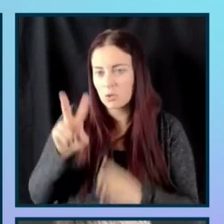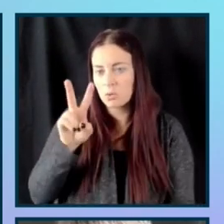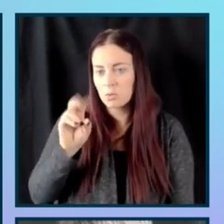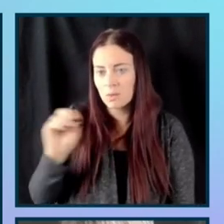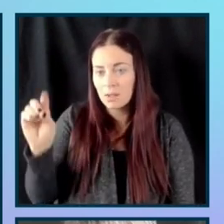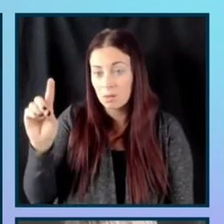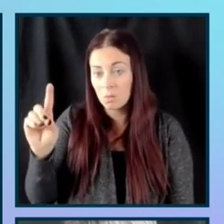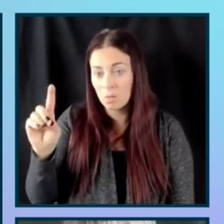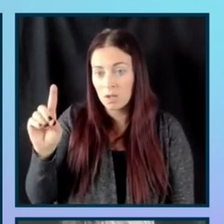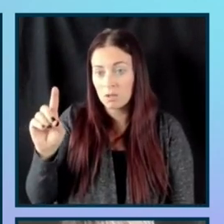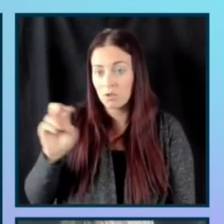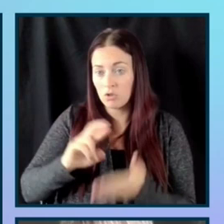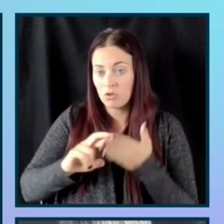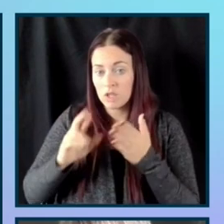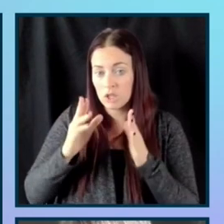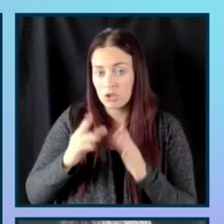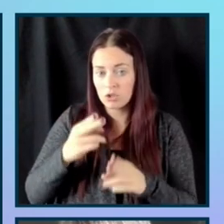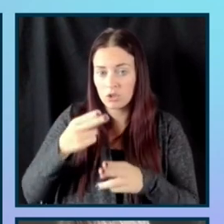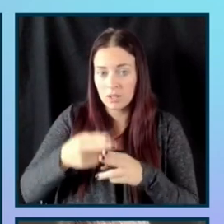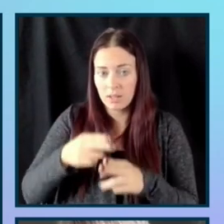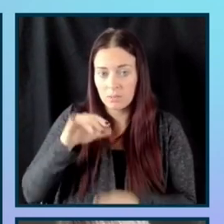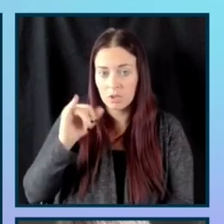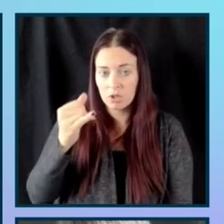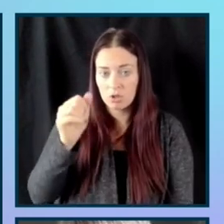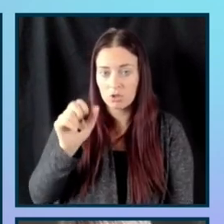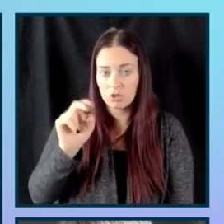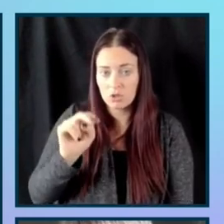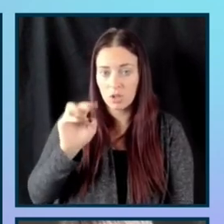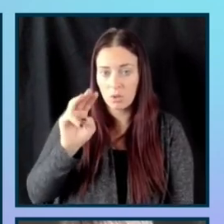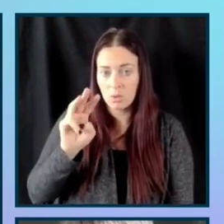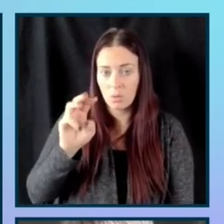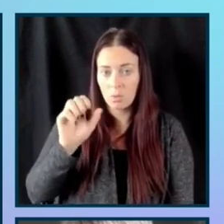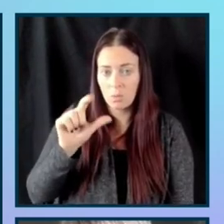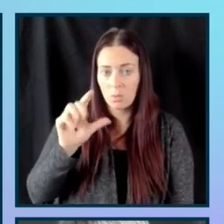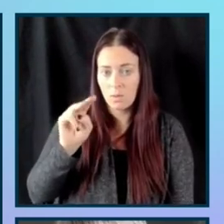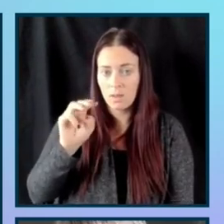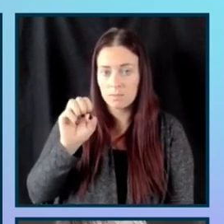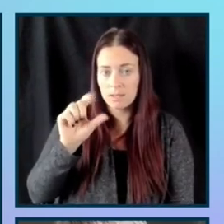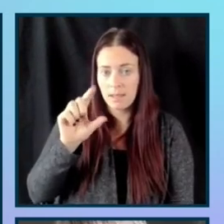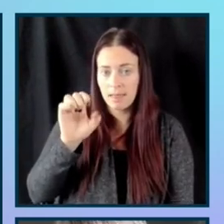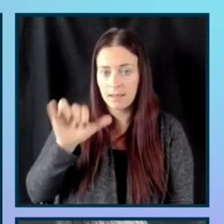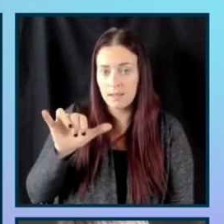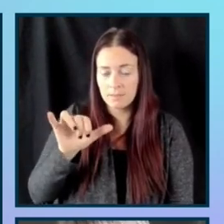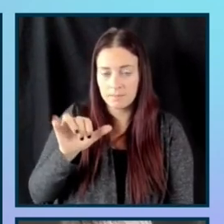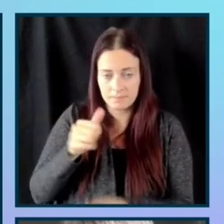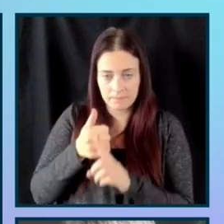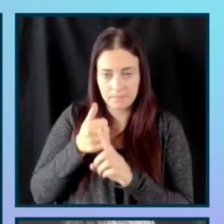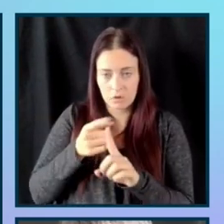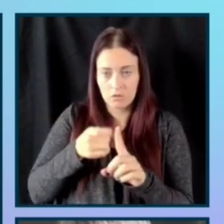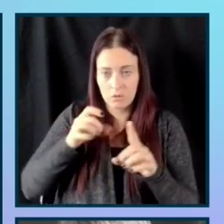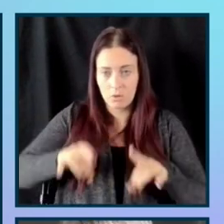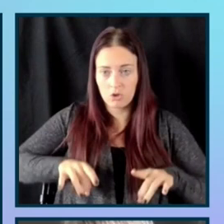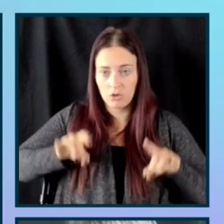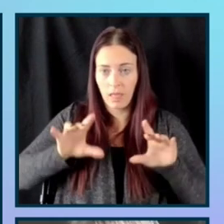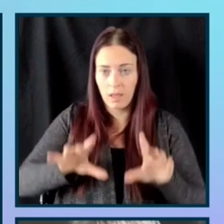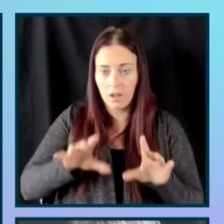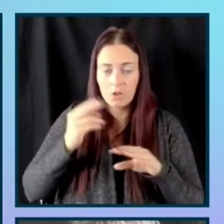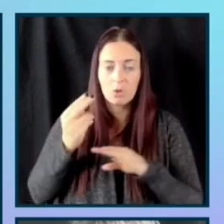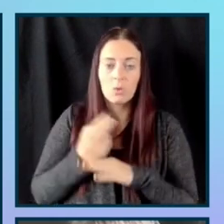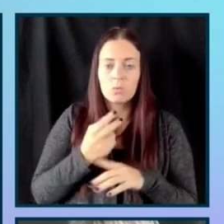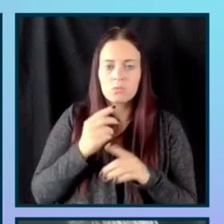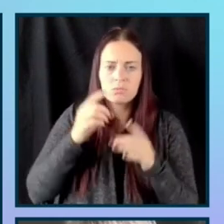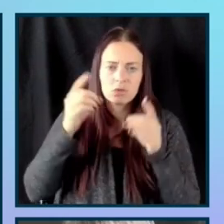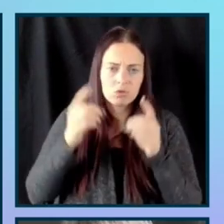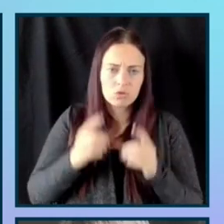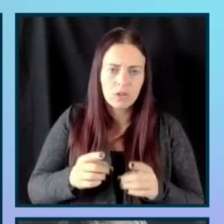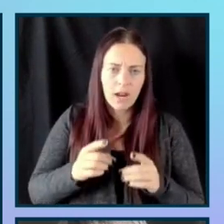researcher named Jan Wamsley who was, um, Australian and it was originally used to describe a family, um,